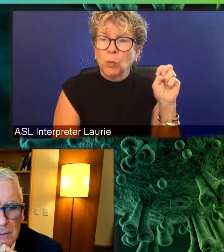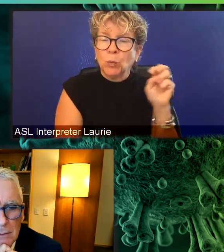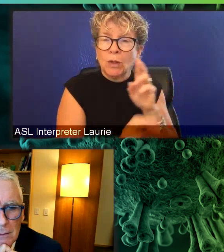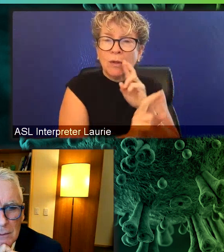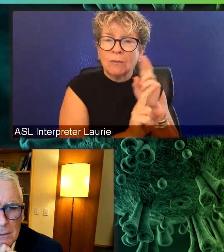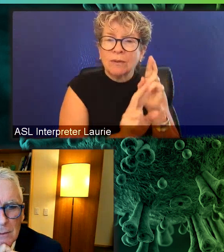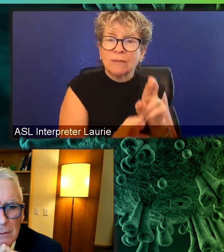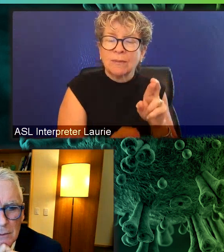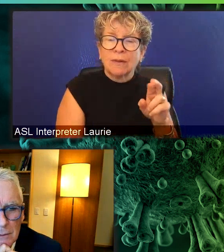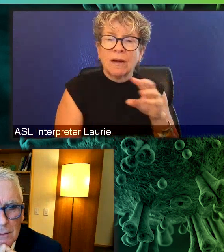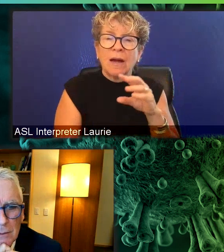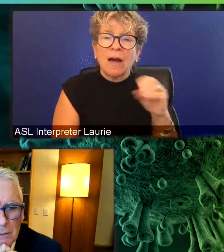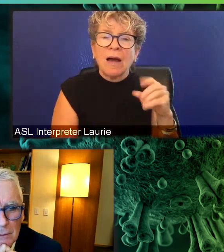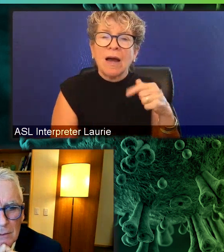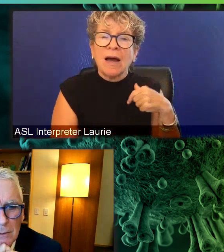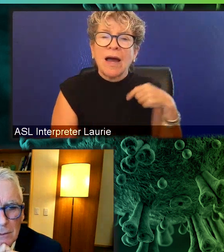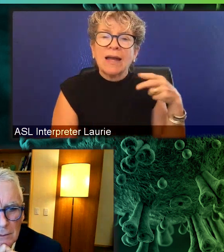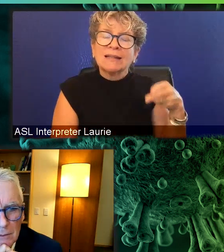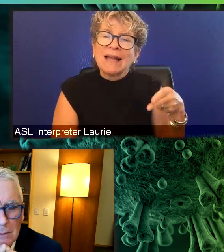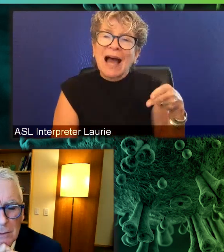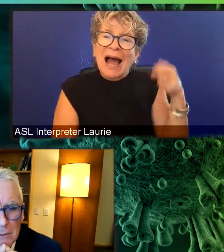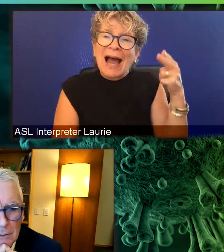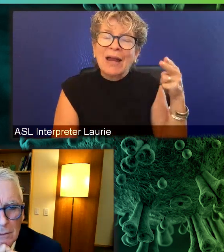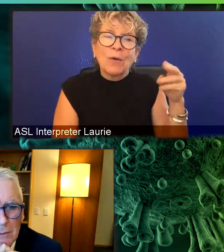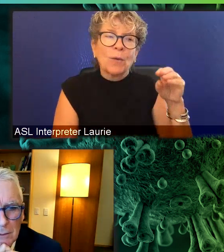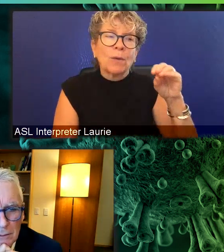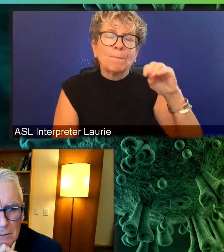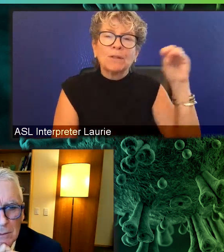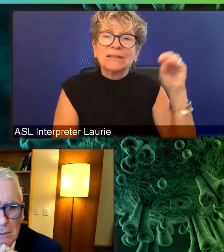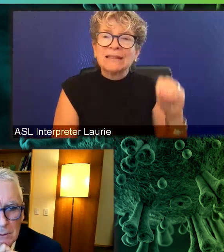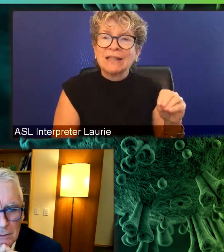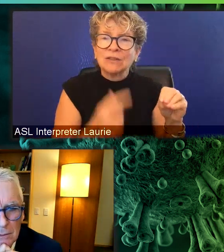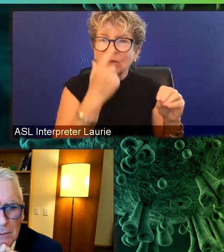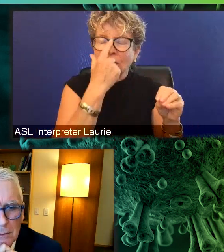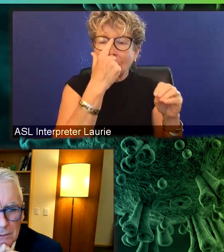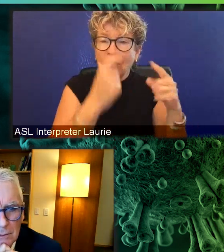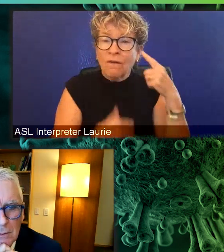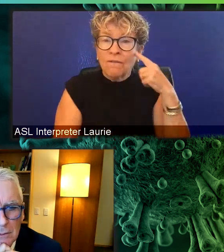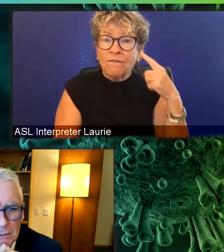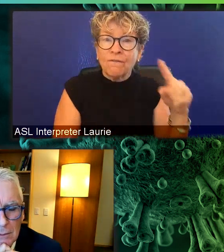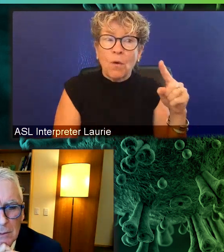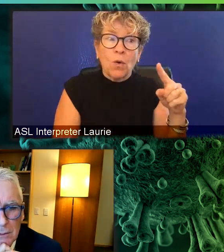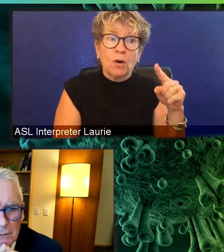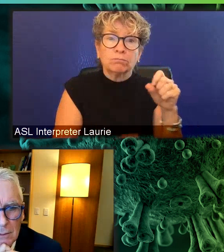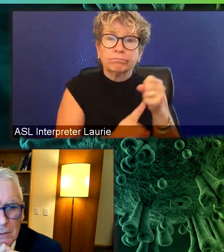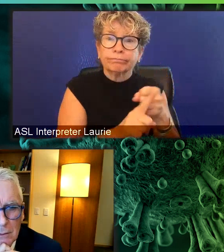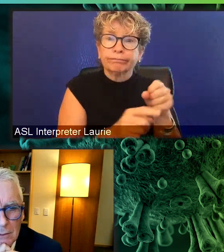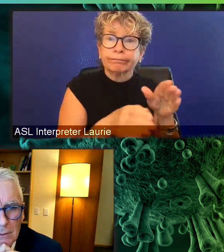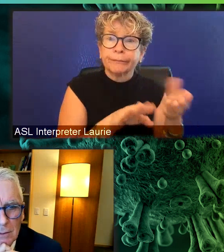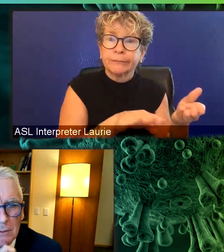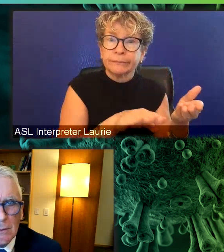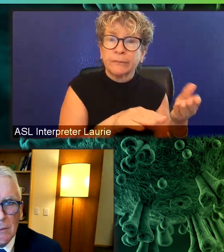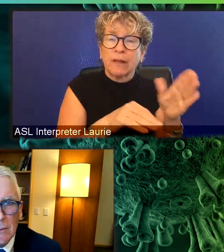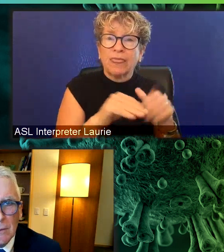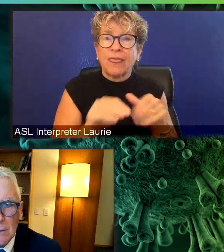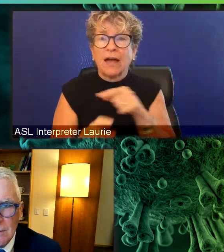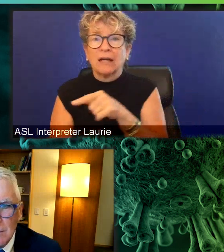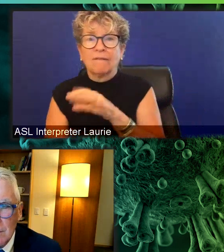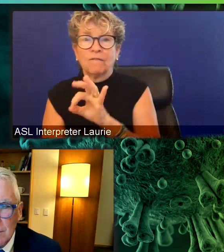um, infection to vitality ratio than flu, perhaps two or five fold higher, something like that. Um, so the kind of